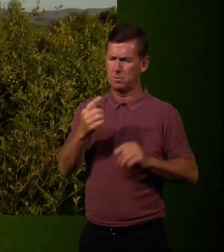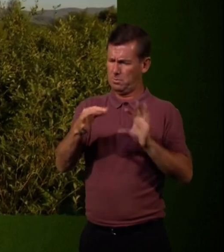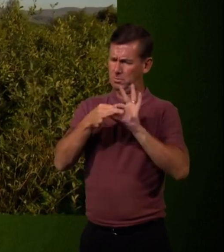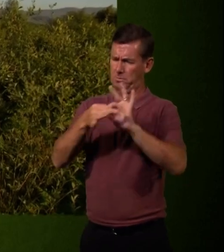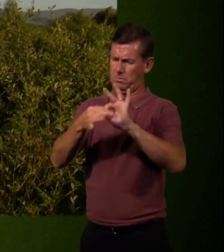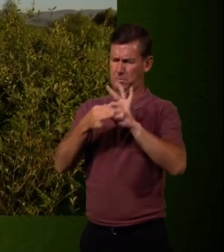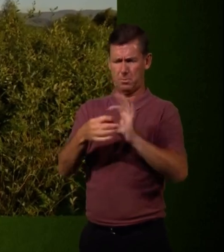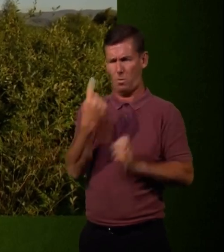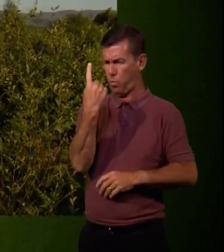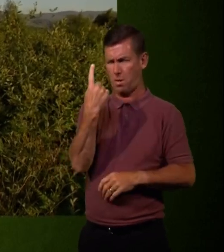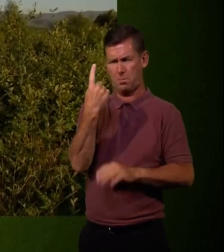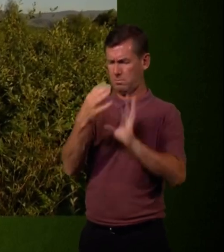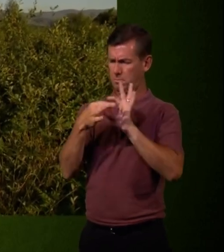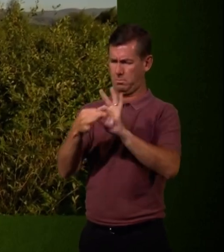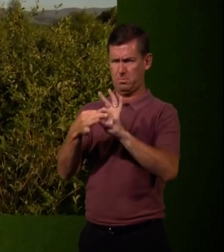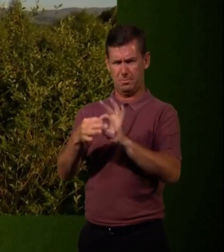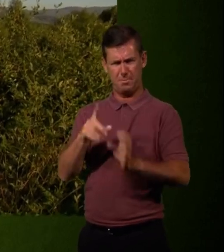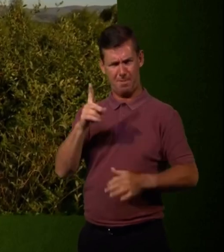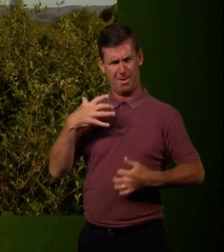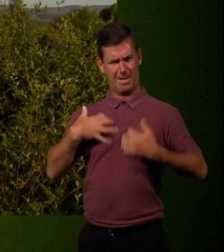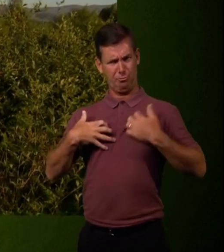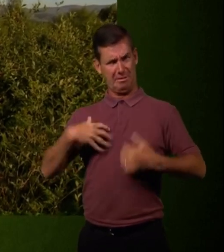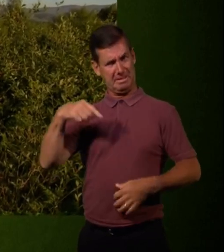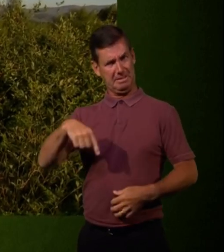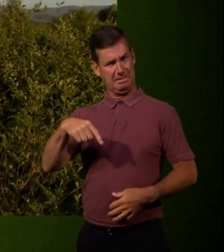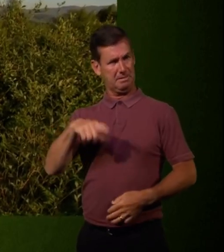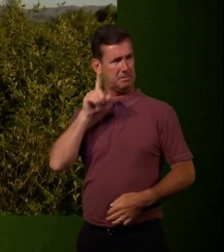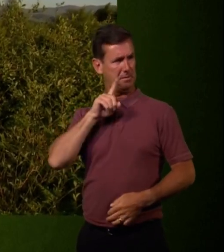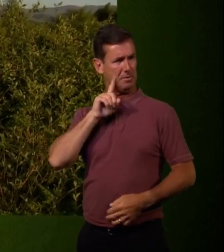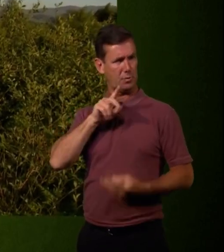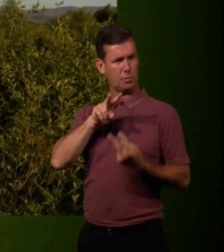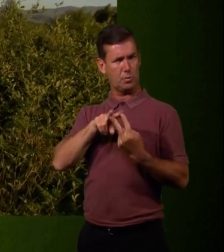And it may be playing out in other parts of their range in the country in Wales in the west of England.